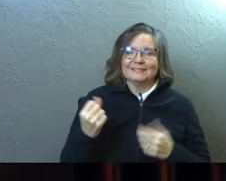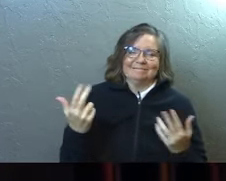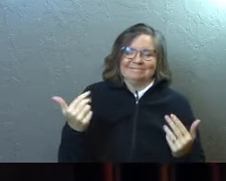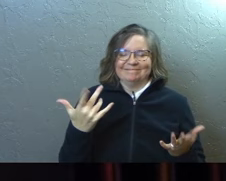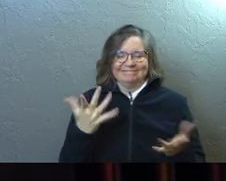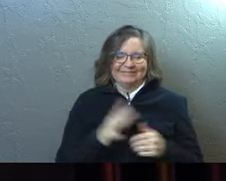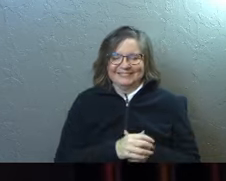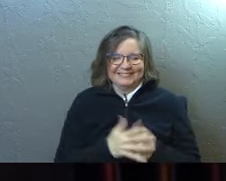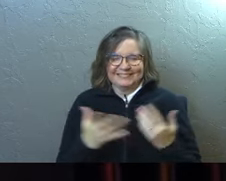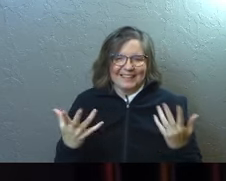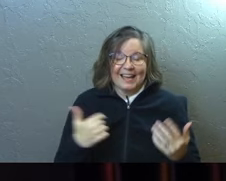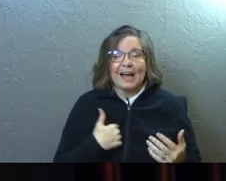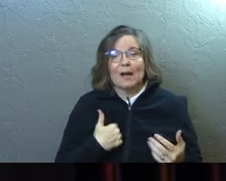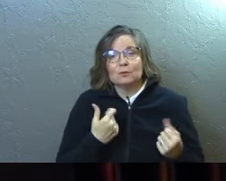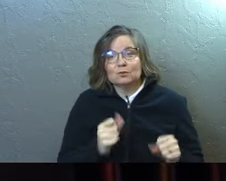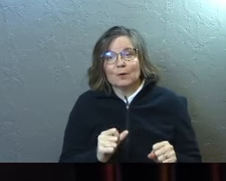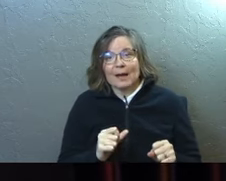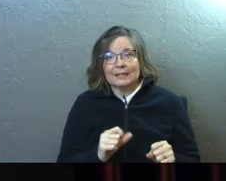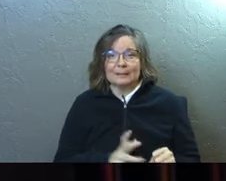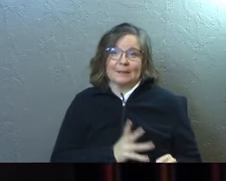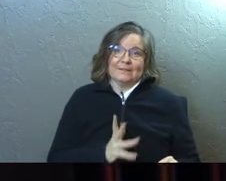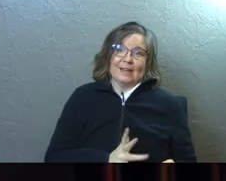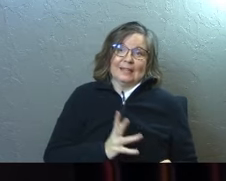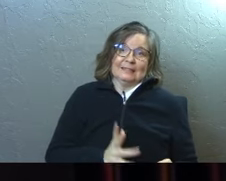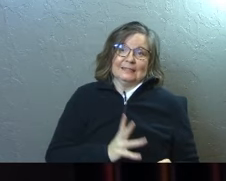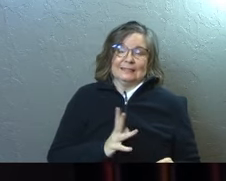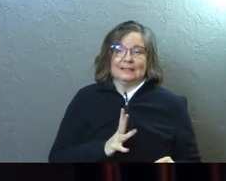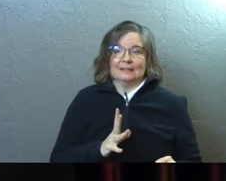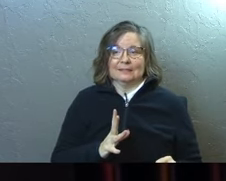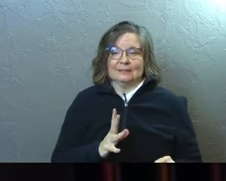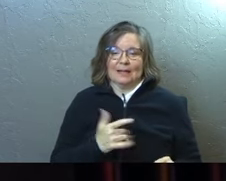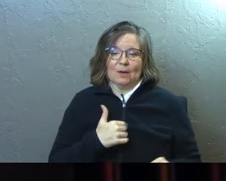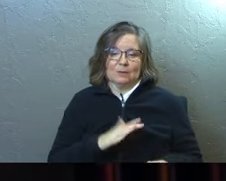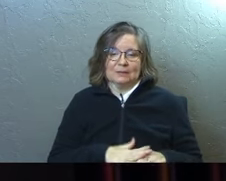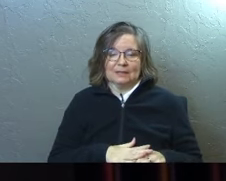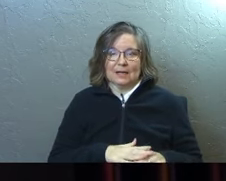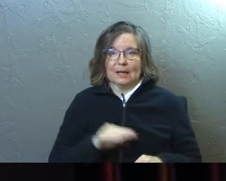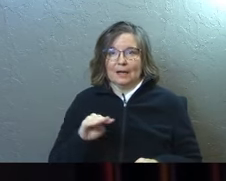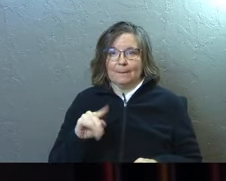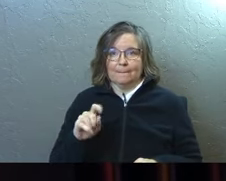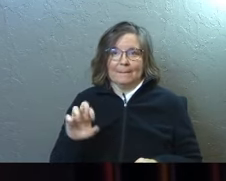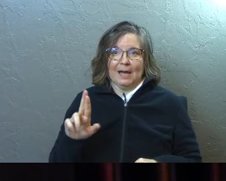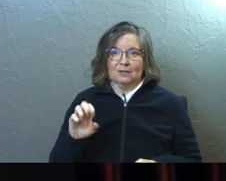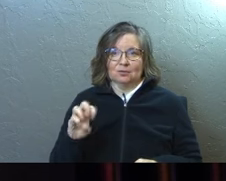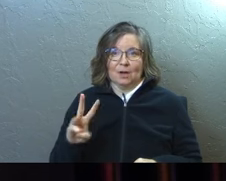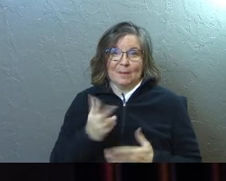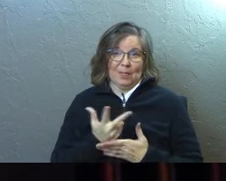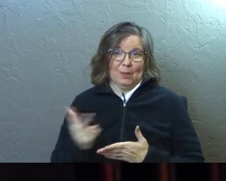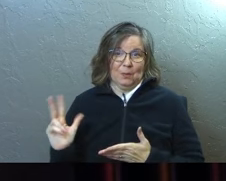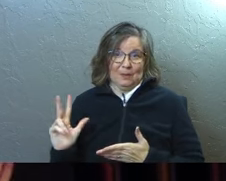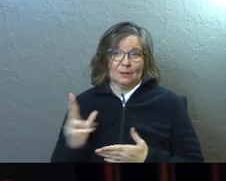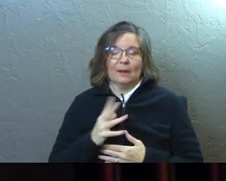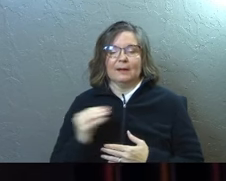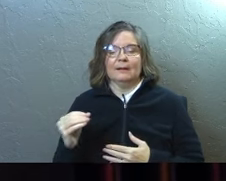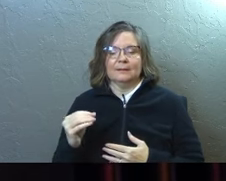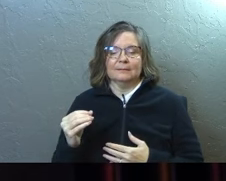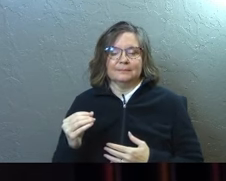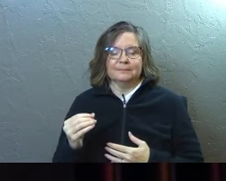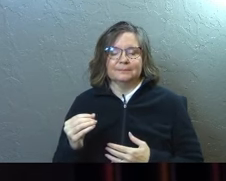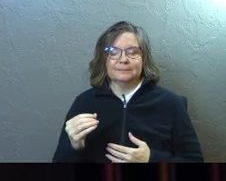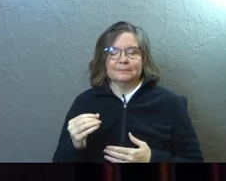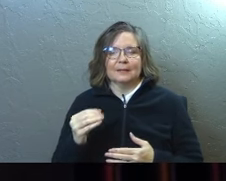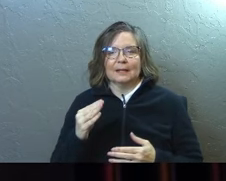I was trying to be fancy. Um, I, I was on my miter saw about three weeks ago and, and